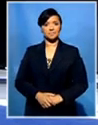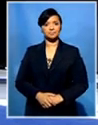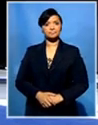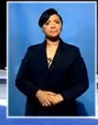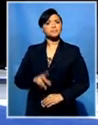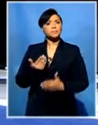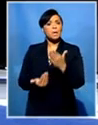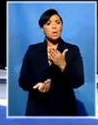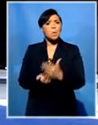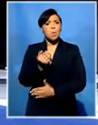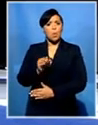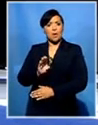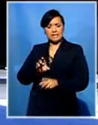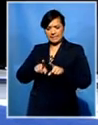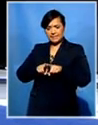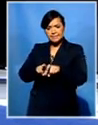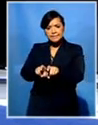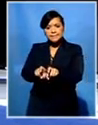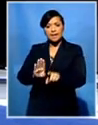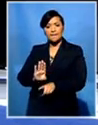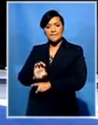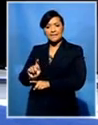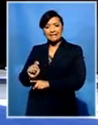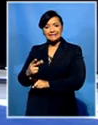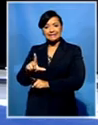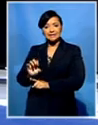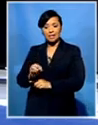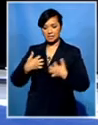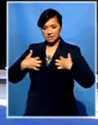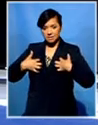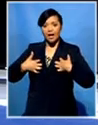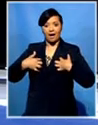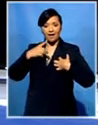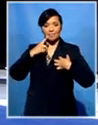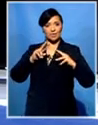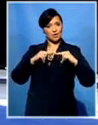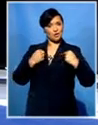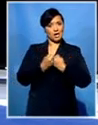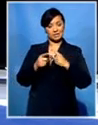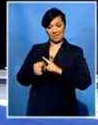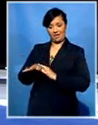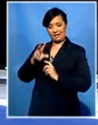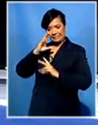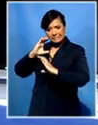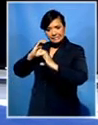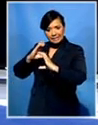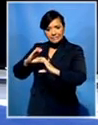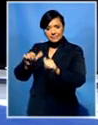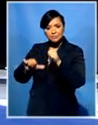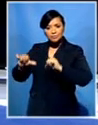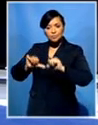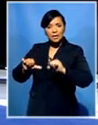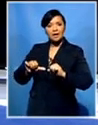The discovery of a new beetle species in the Cape Peninsula has excited local and national scientists. The